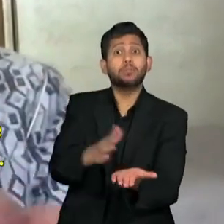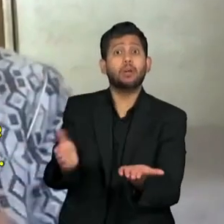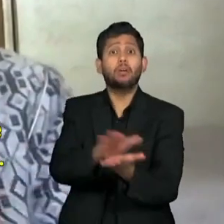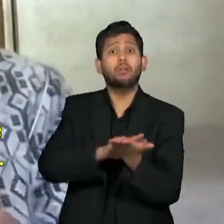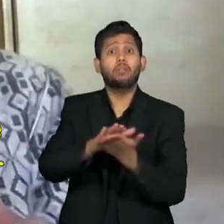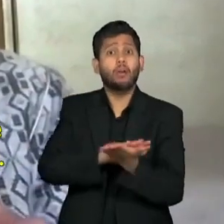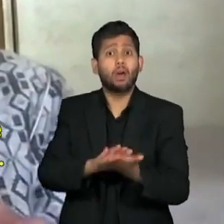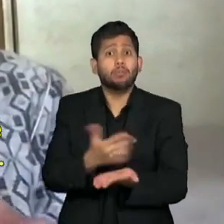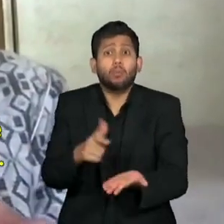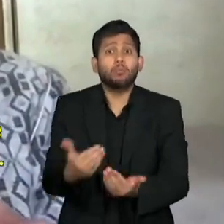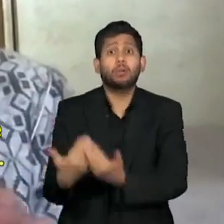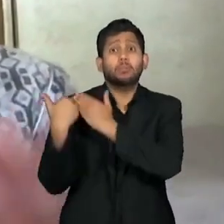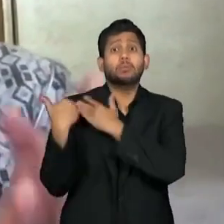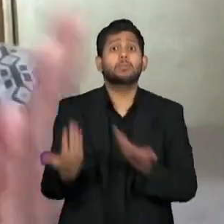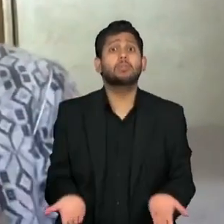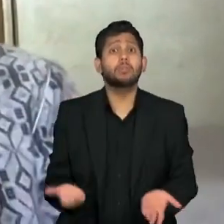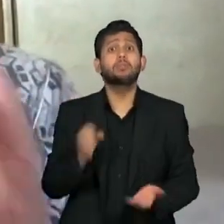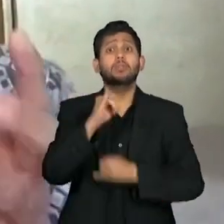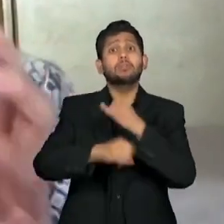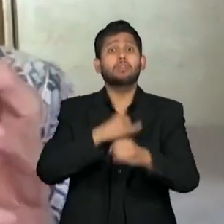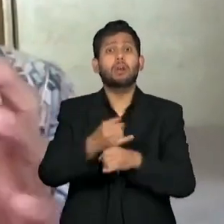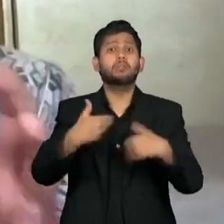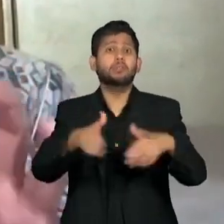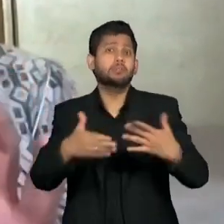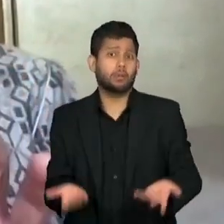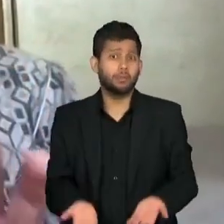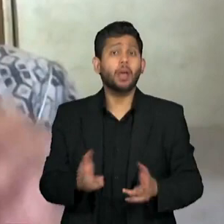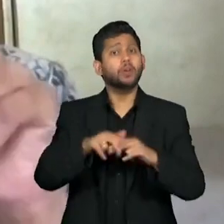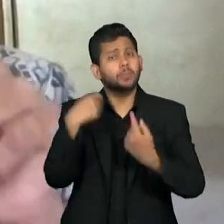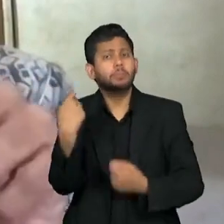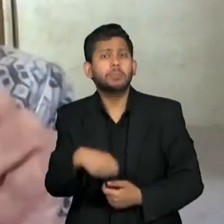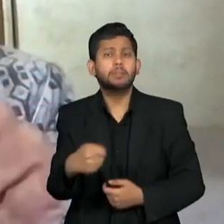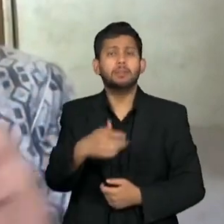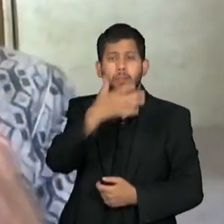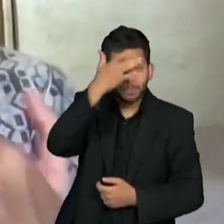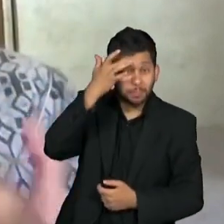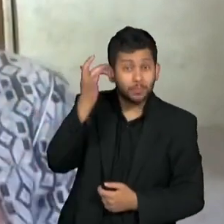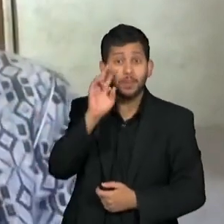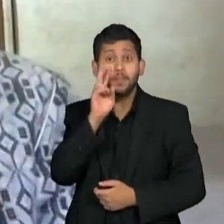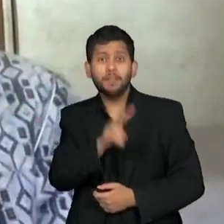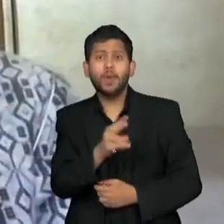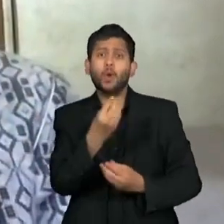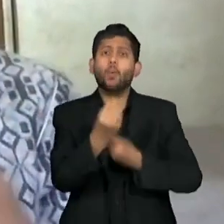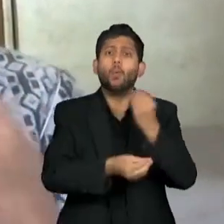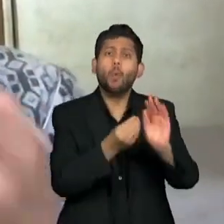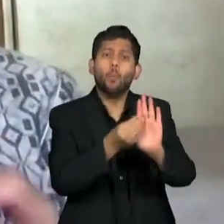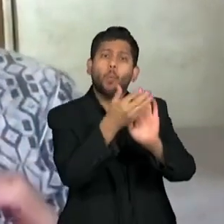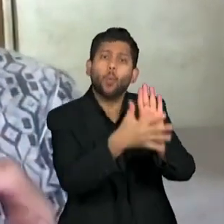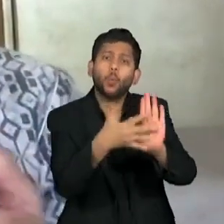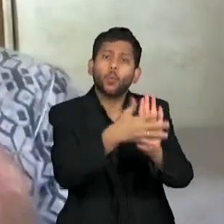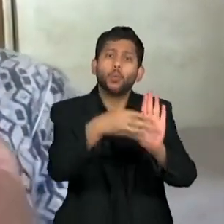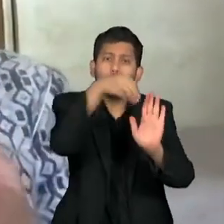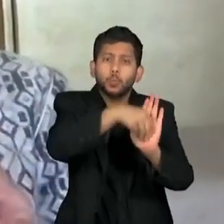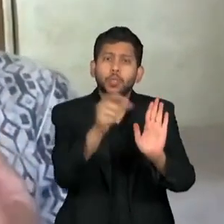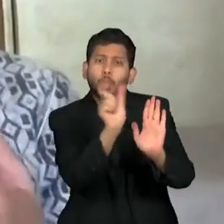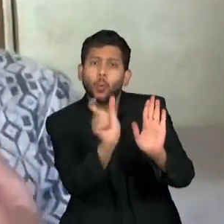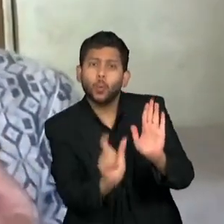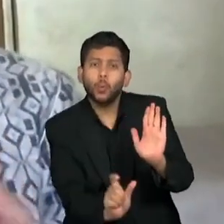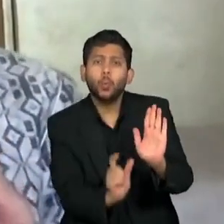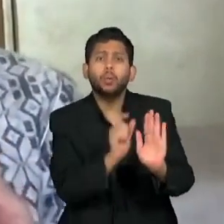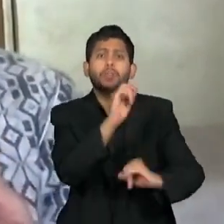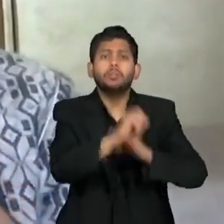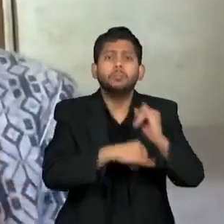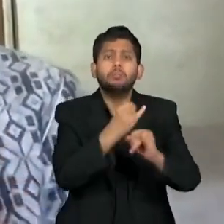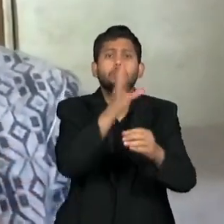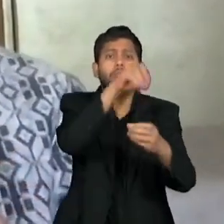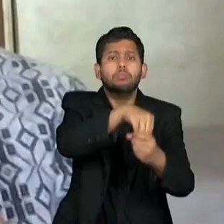allow impunity online. So all of these things, I think we need to look at the algorithms, the choices that were made